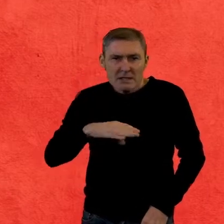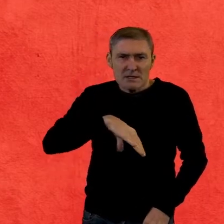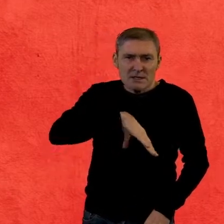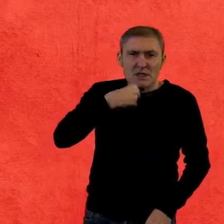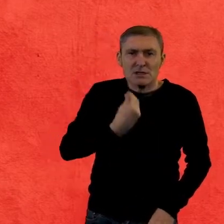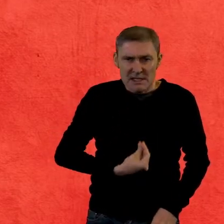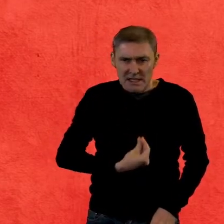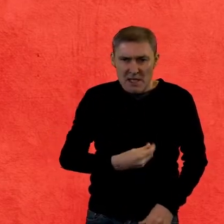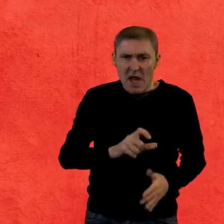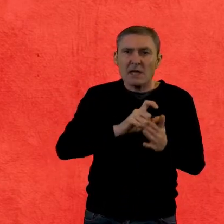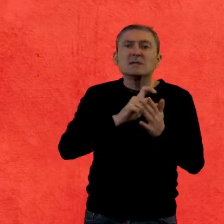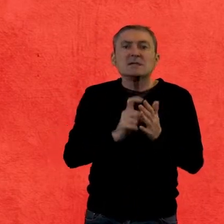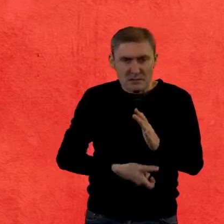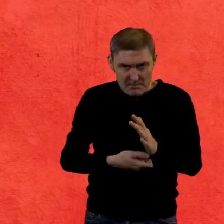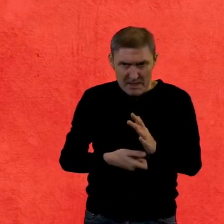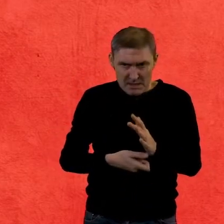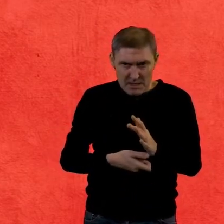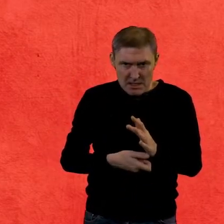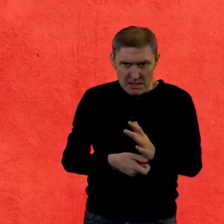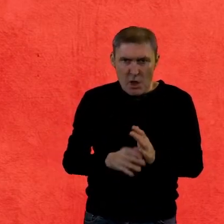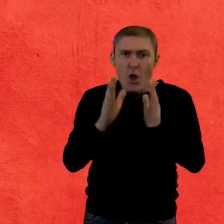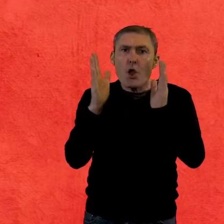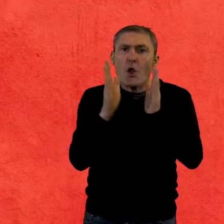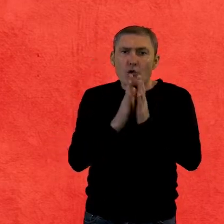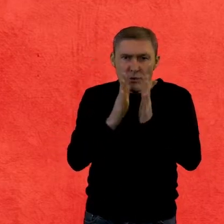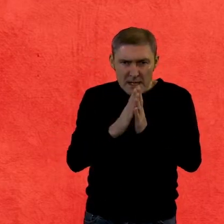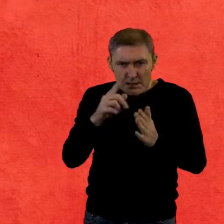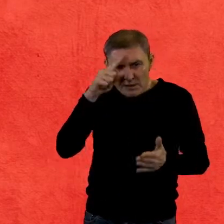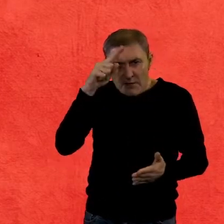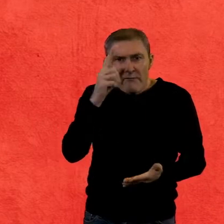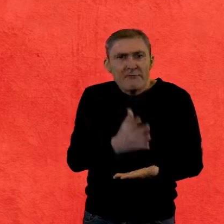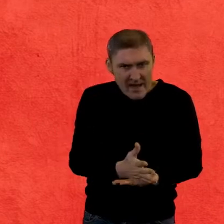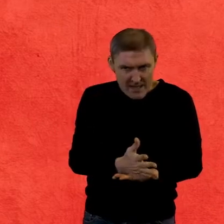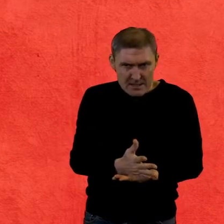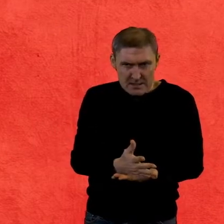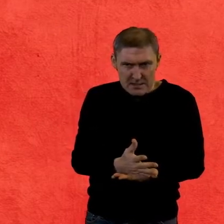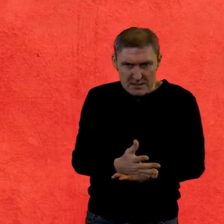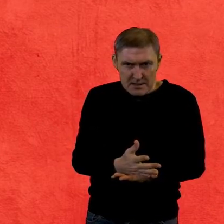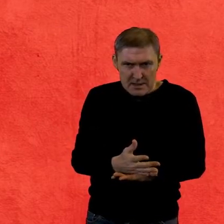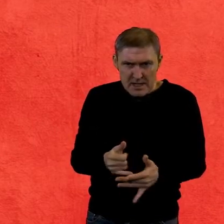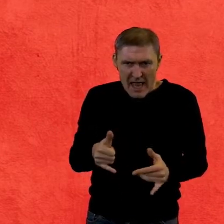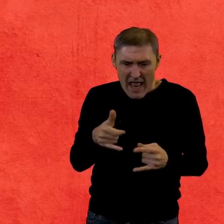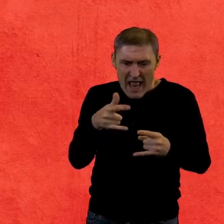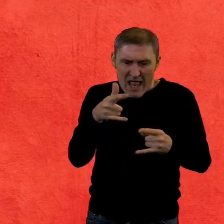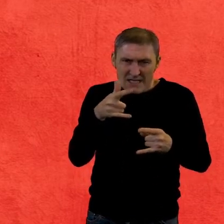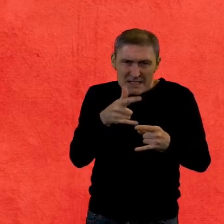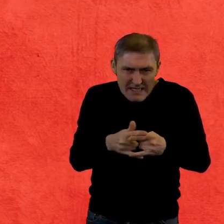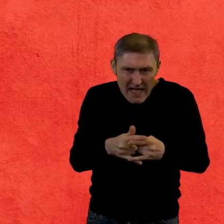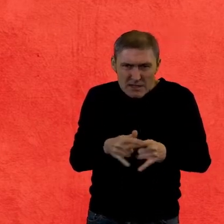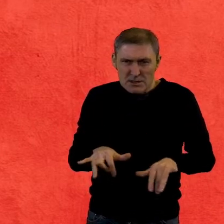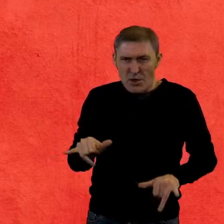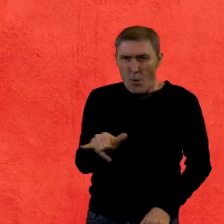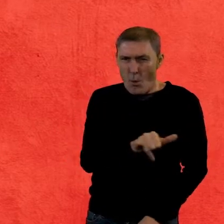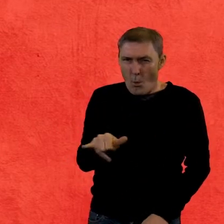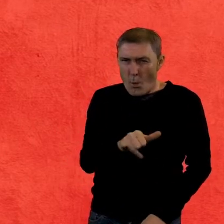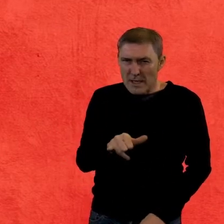disability, religion and faith and sexual orientation and they can